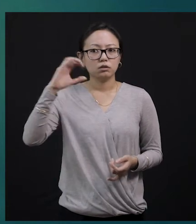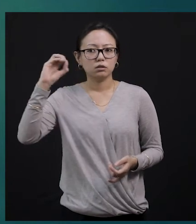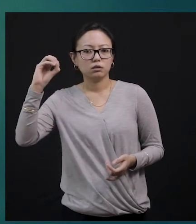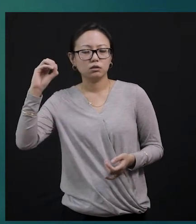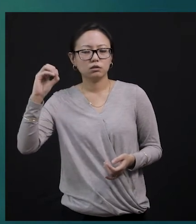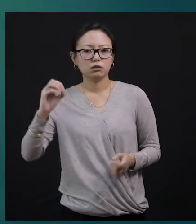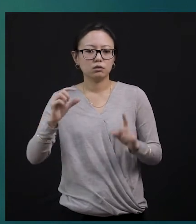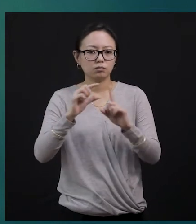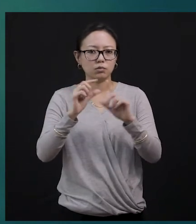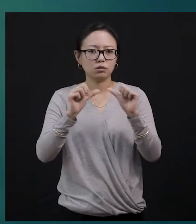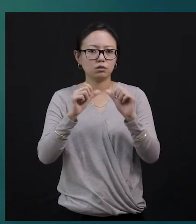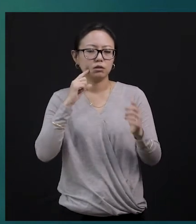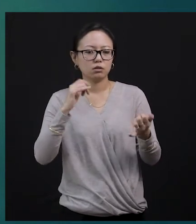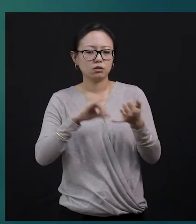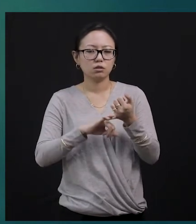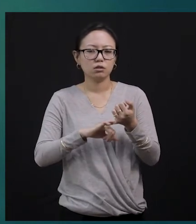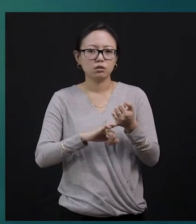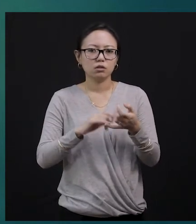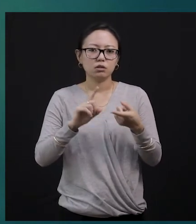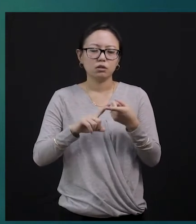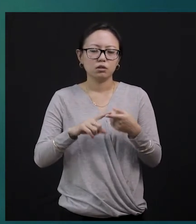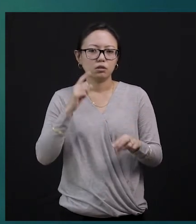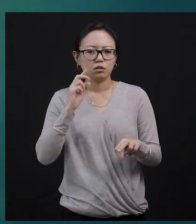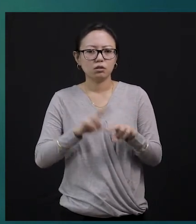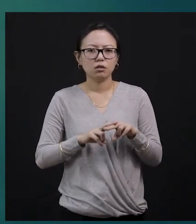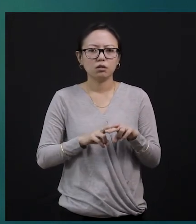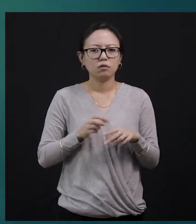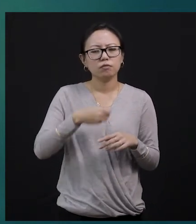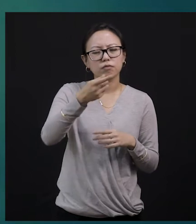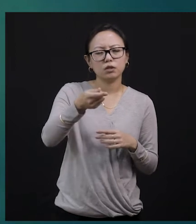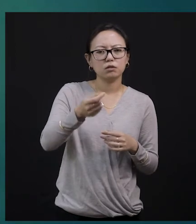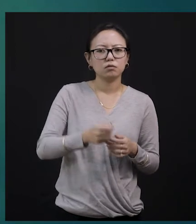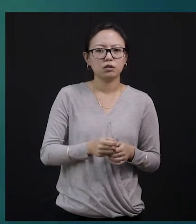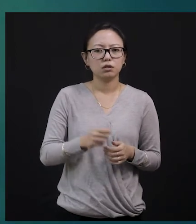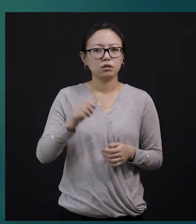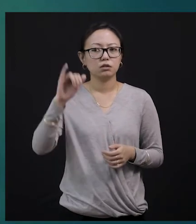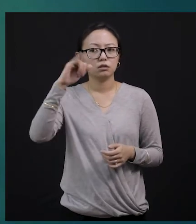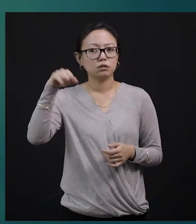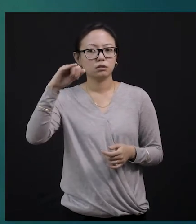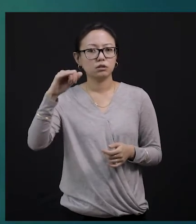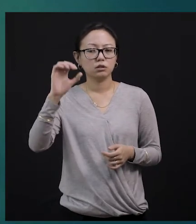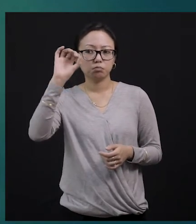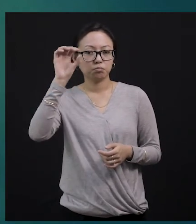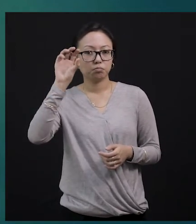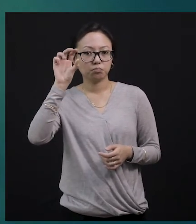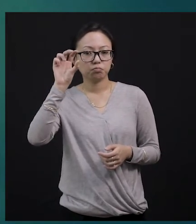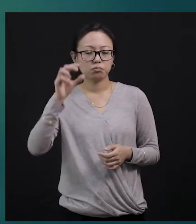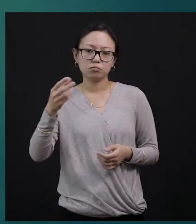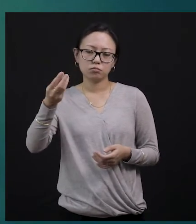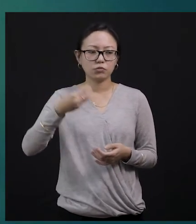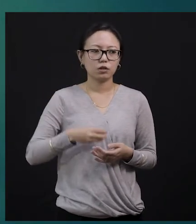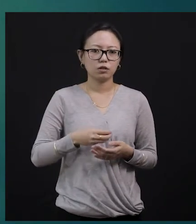six discs, but the number will be hidden. And so, you can just go and randomly pick six. After that, what do you do?